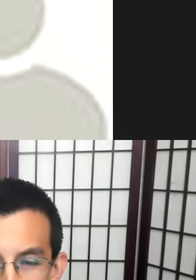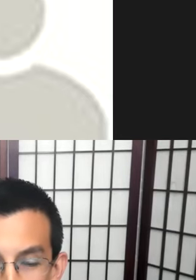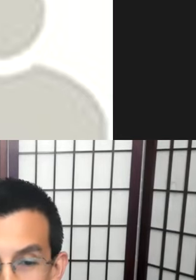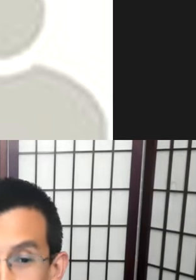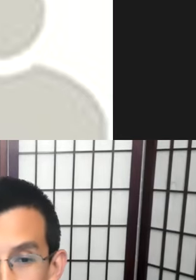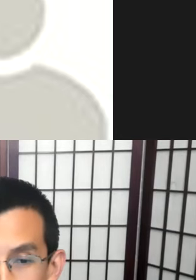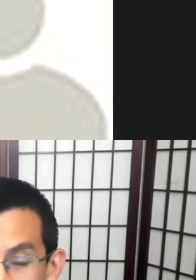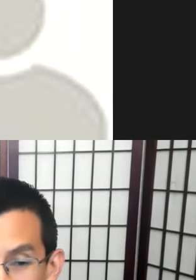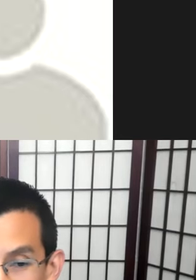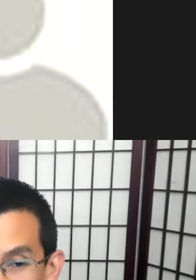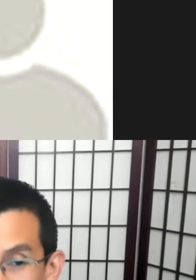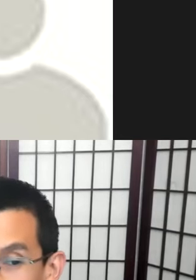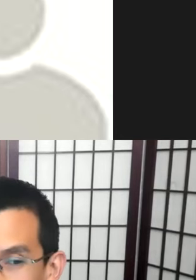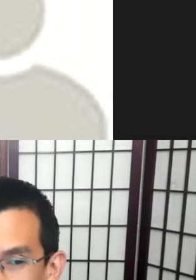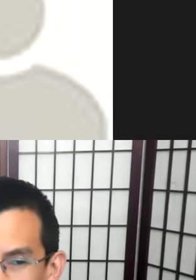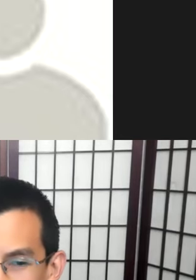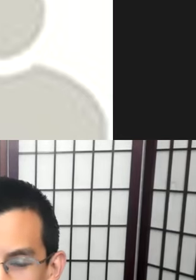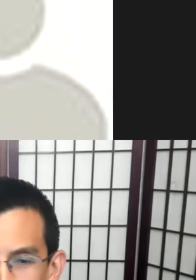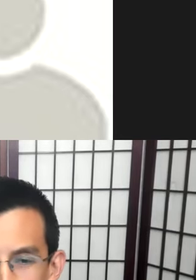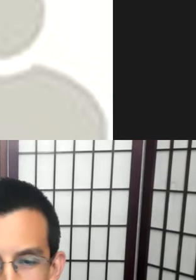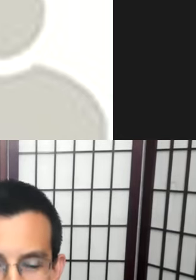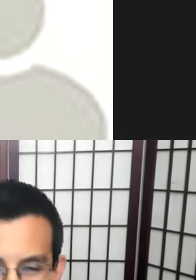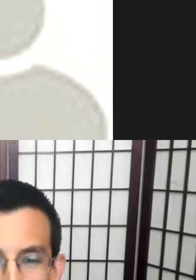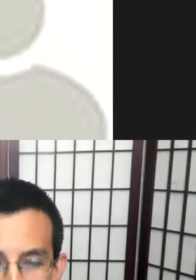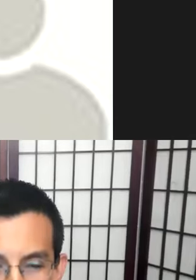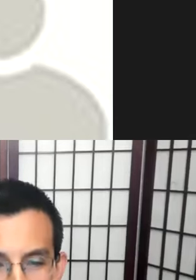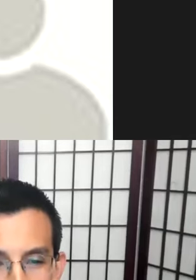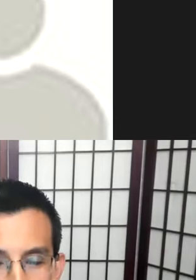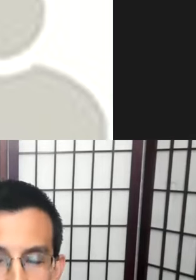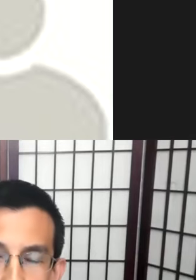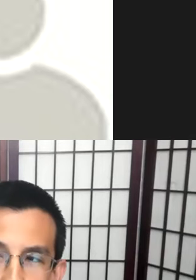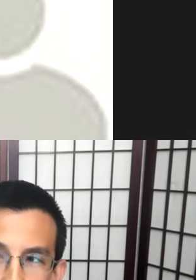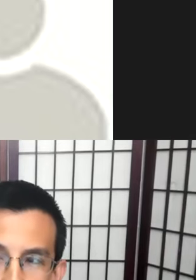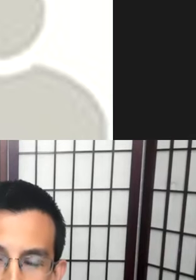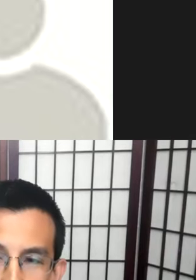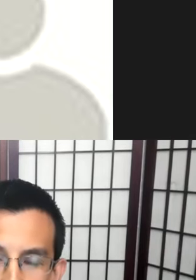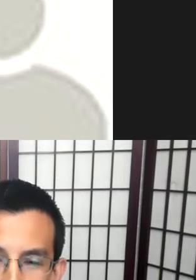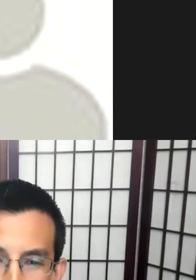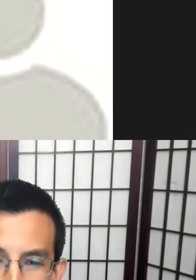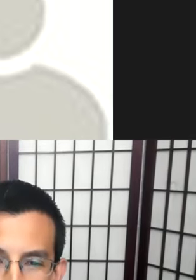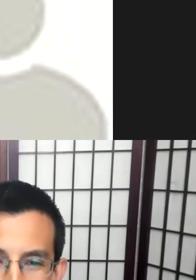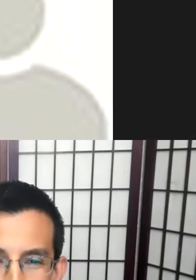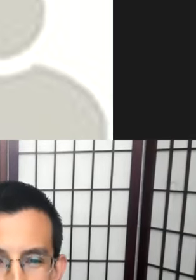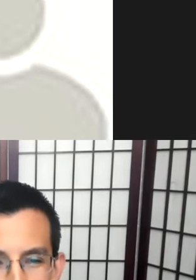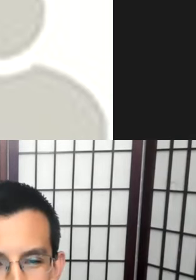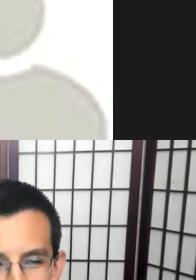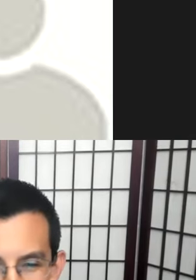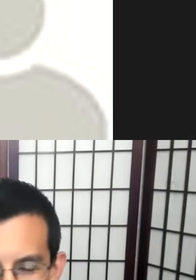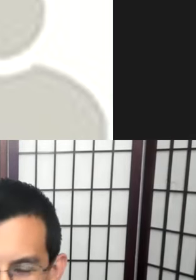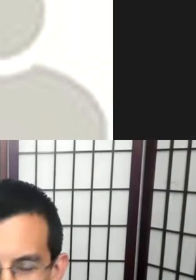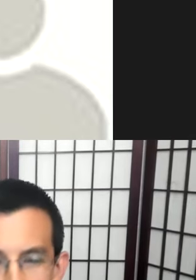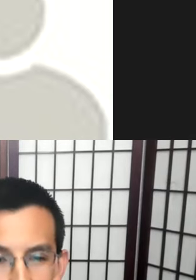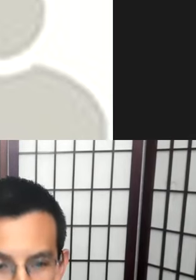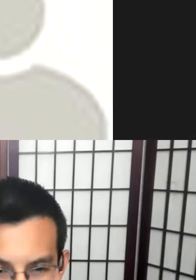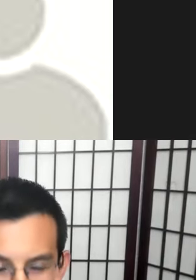to a language that was not going to be reclaimed or that had very little sort of likelihood of actively being reclaimed. It nevertheless will